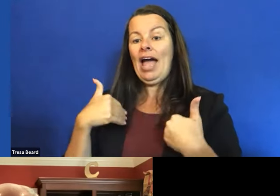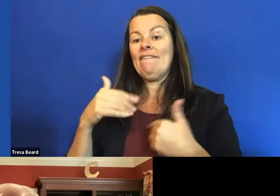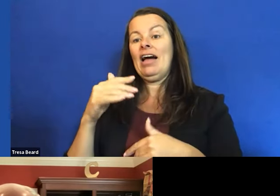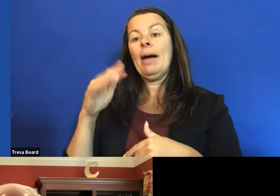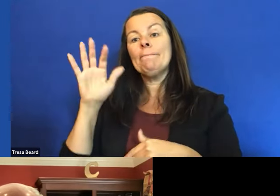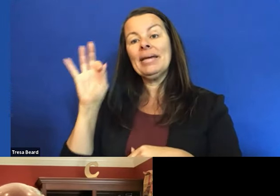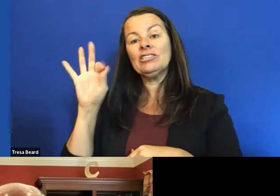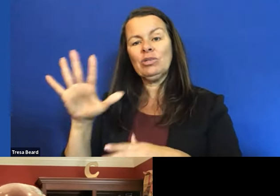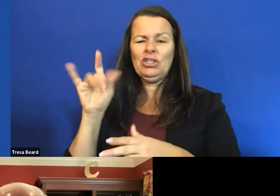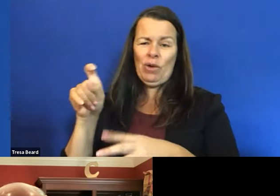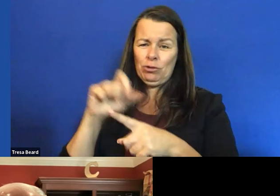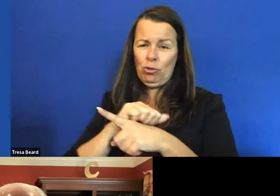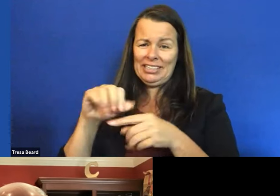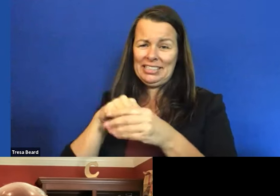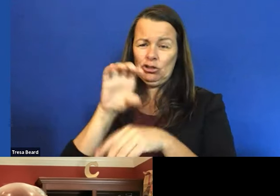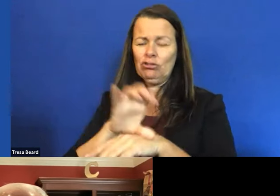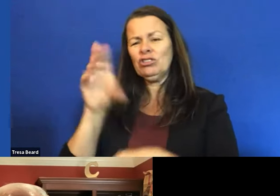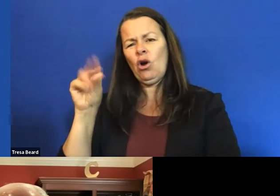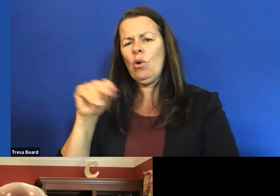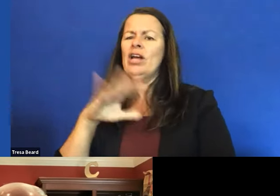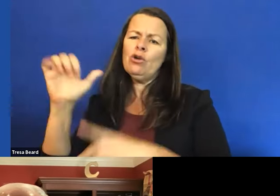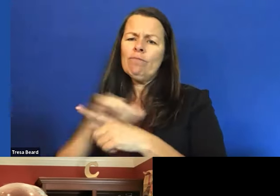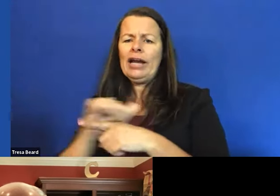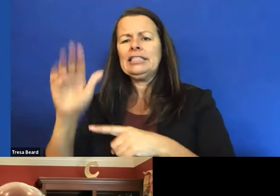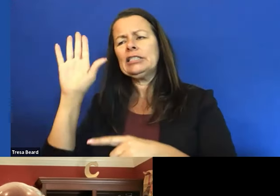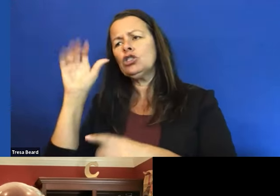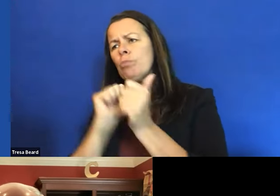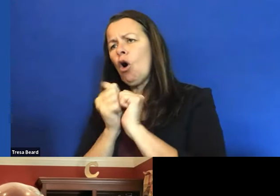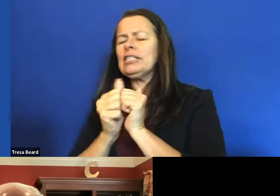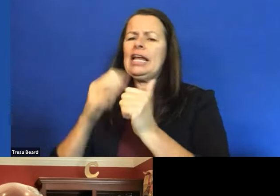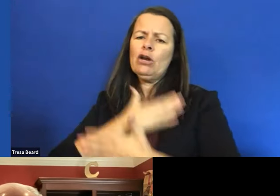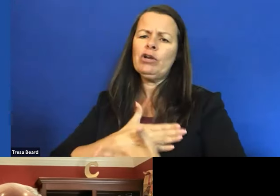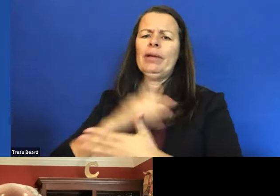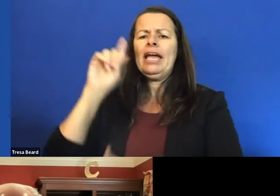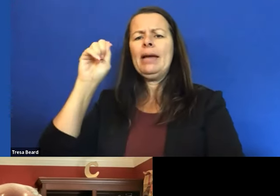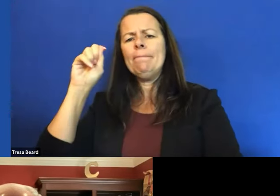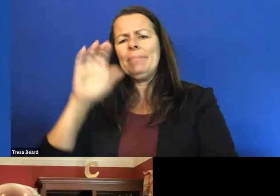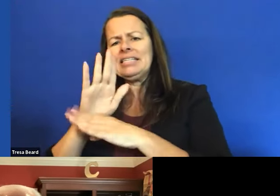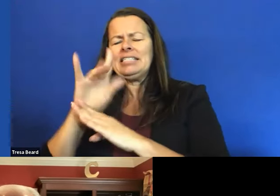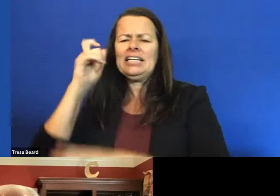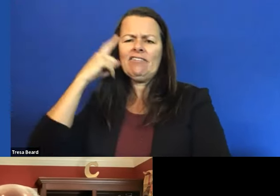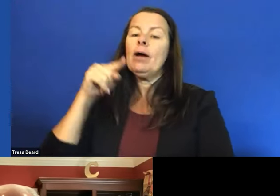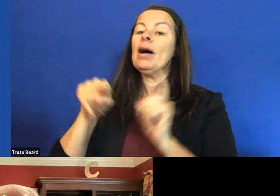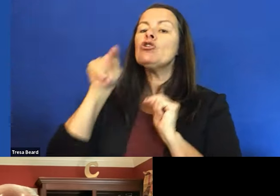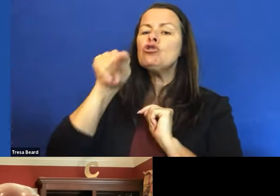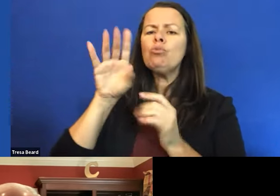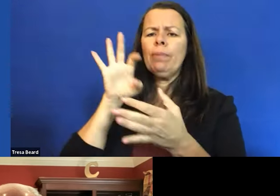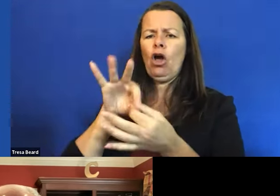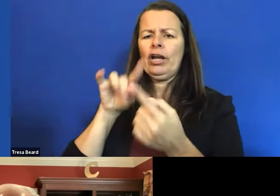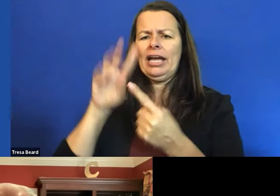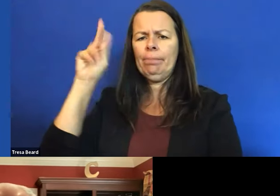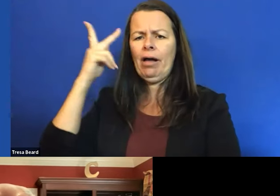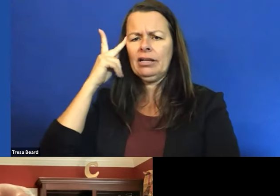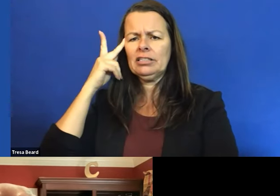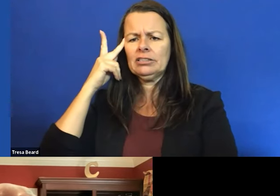ministry is practiced in sports and entertainment and business and government, but you belong in politics. Well, I never felt